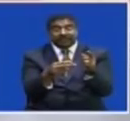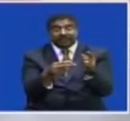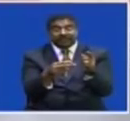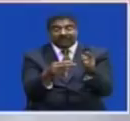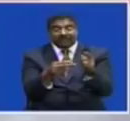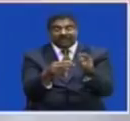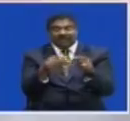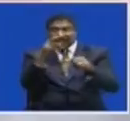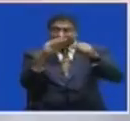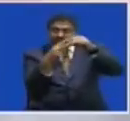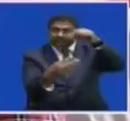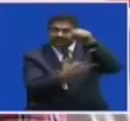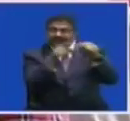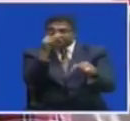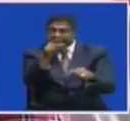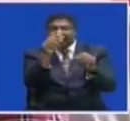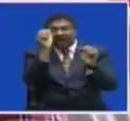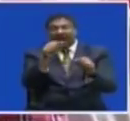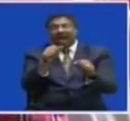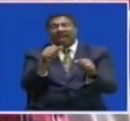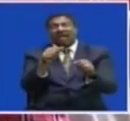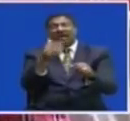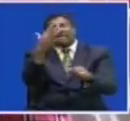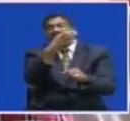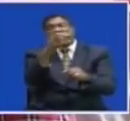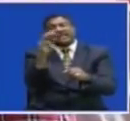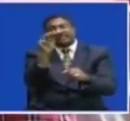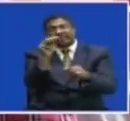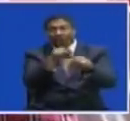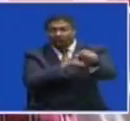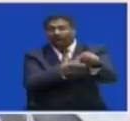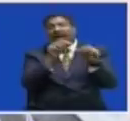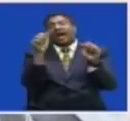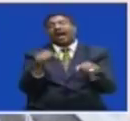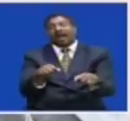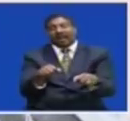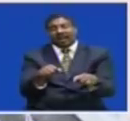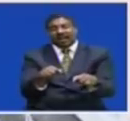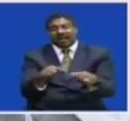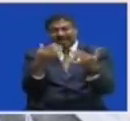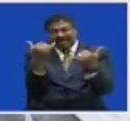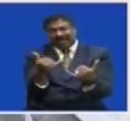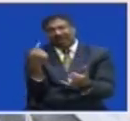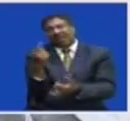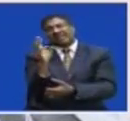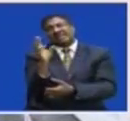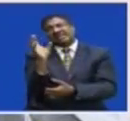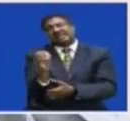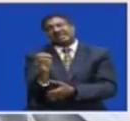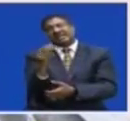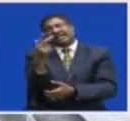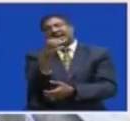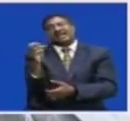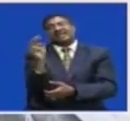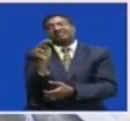span of the bridge may be longer by 500 meters As compared to the current one, which is about 600, which is about 300 meters